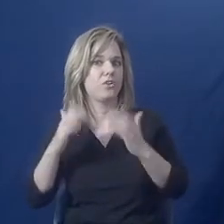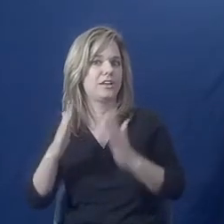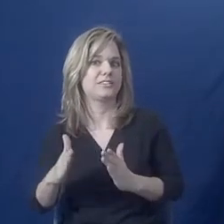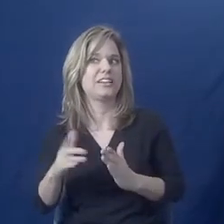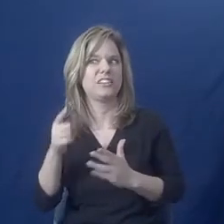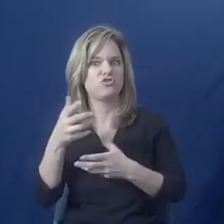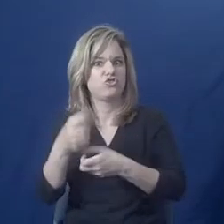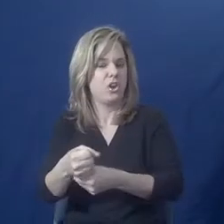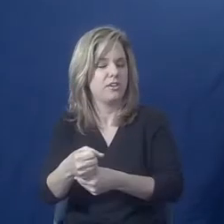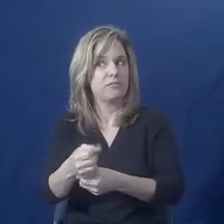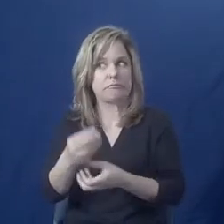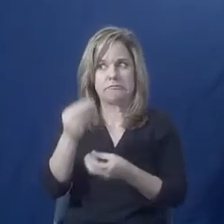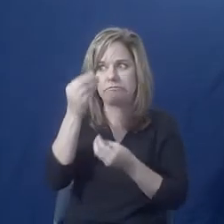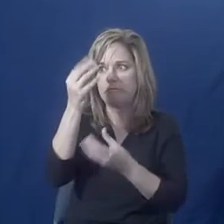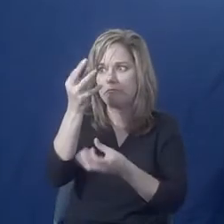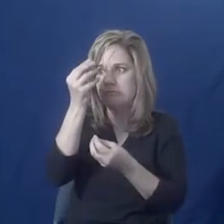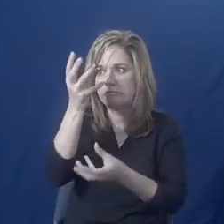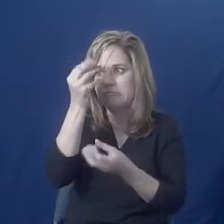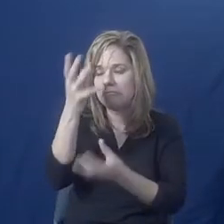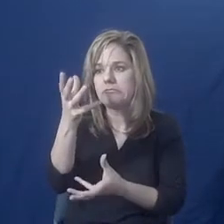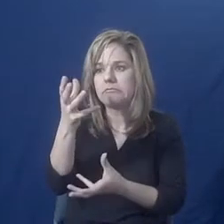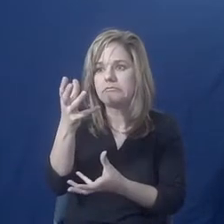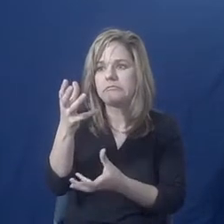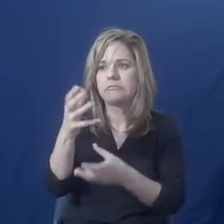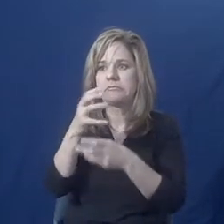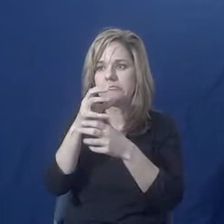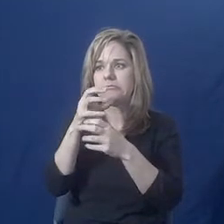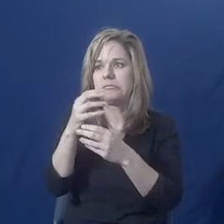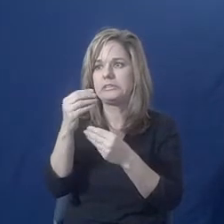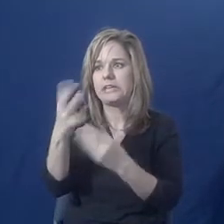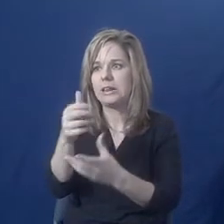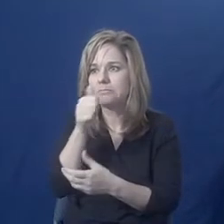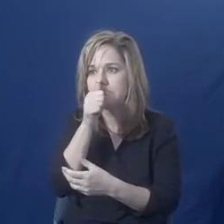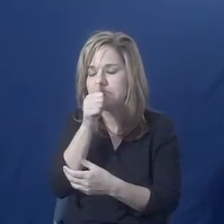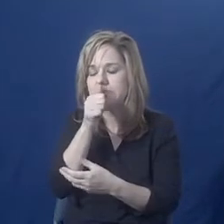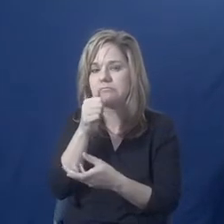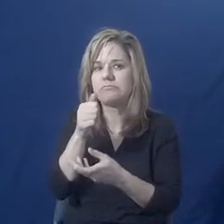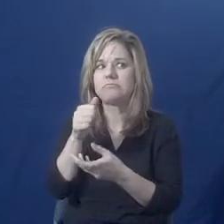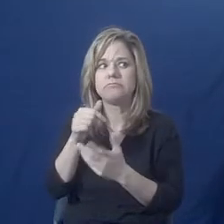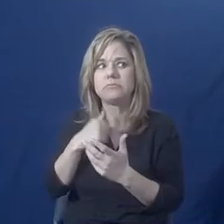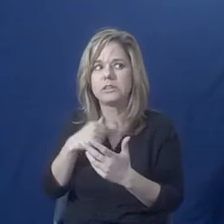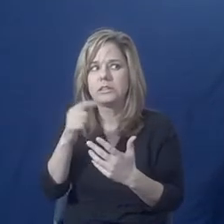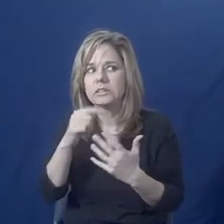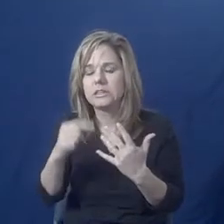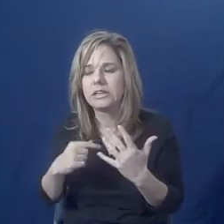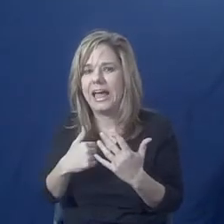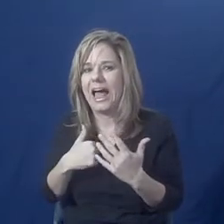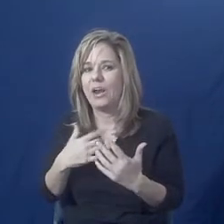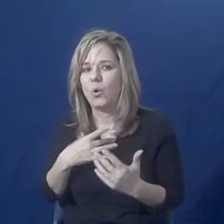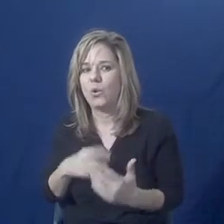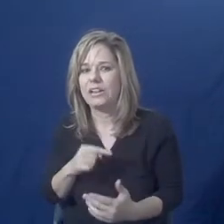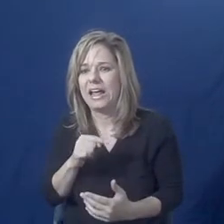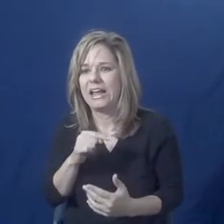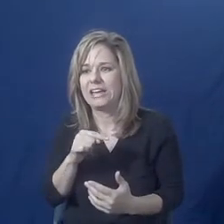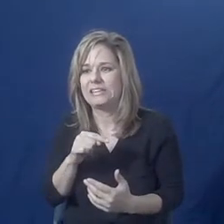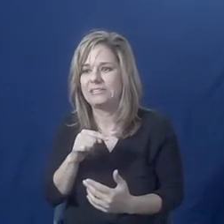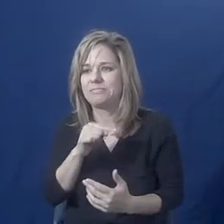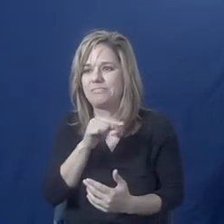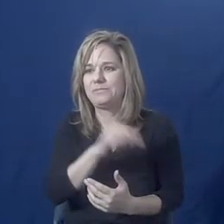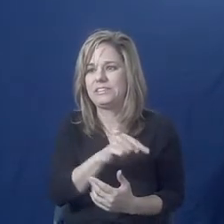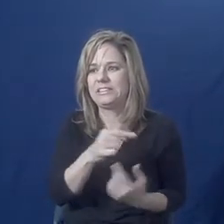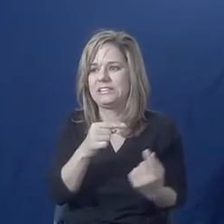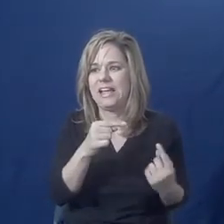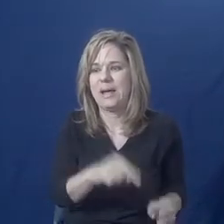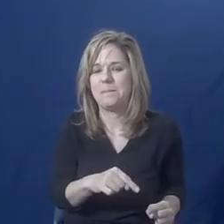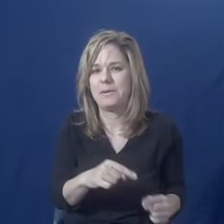happening, that you can confide in them, that you can say, I don't like what this person is doing